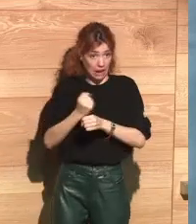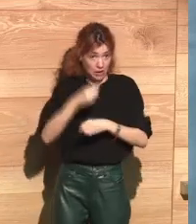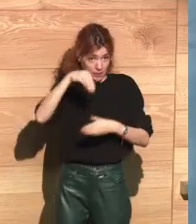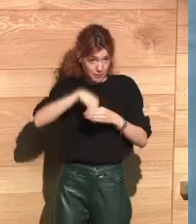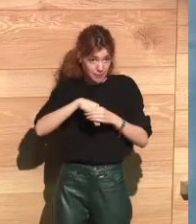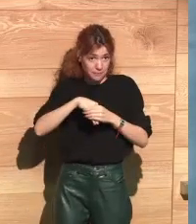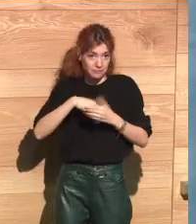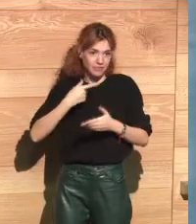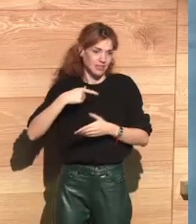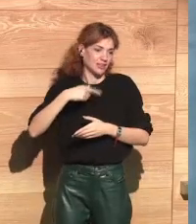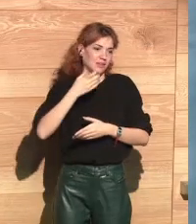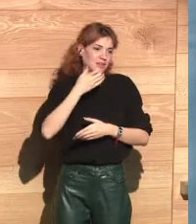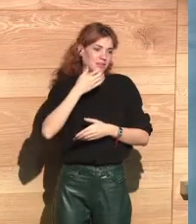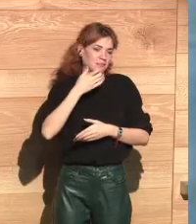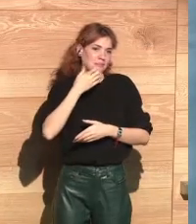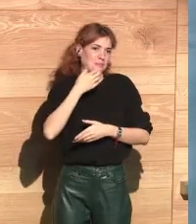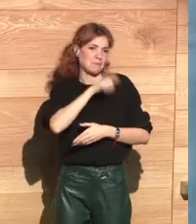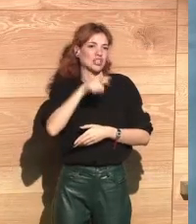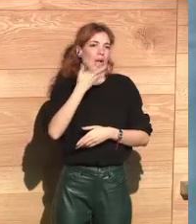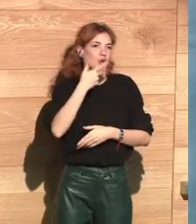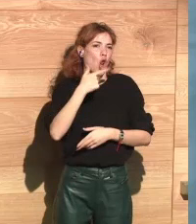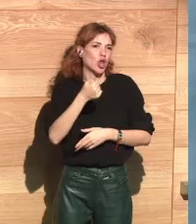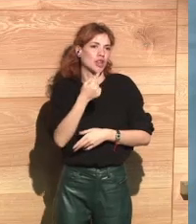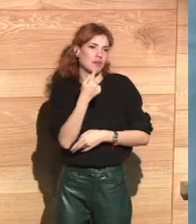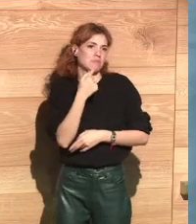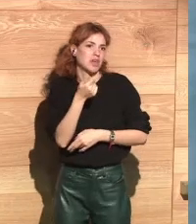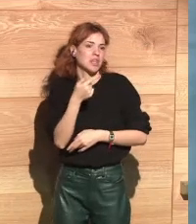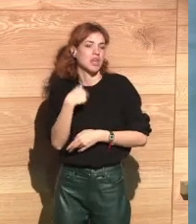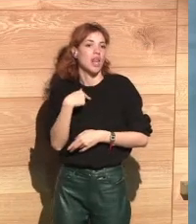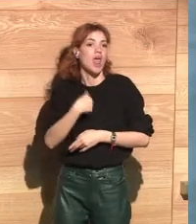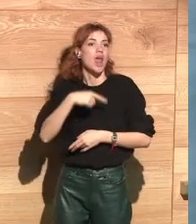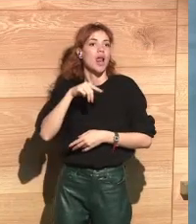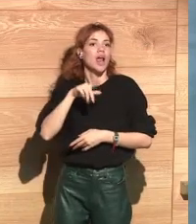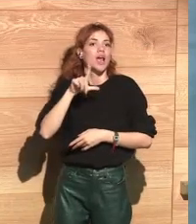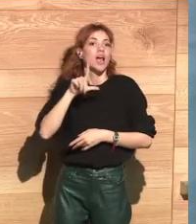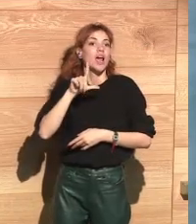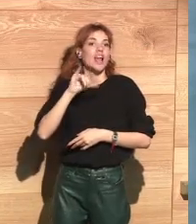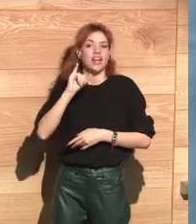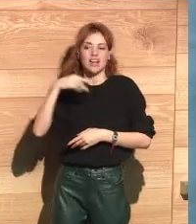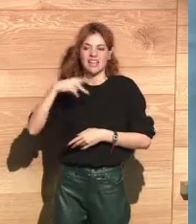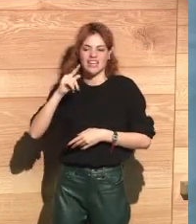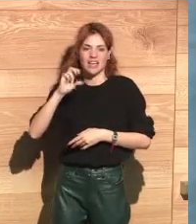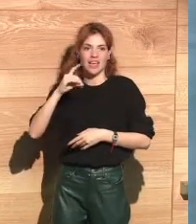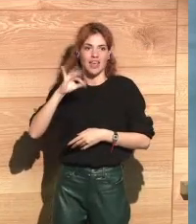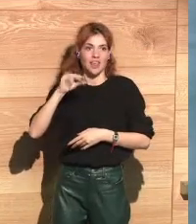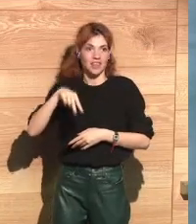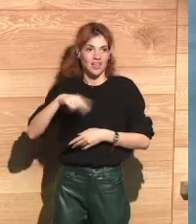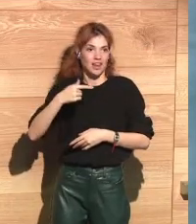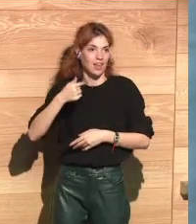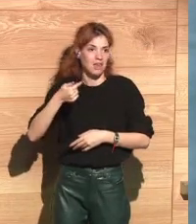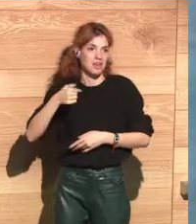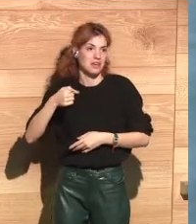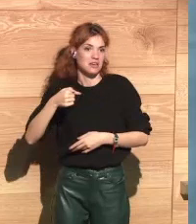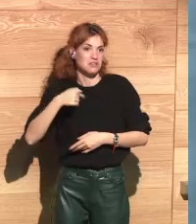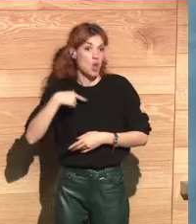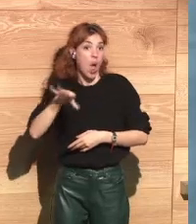in a safe manner. As an expert, many of you might know that I